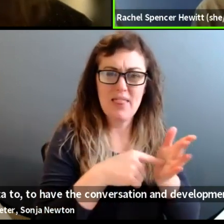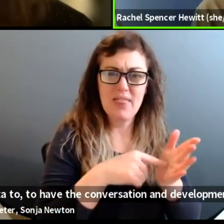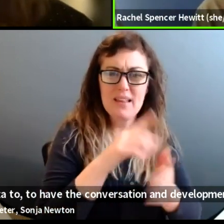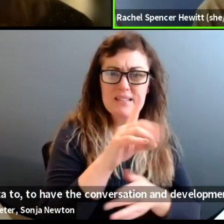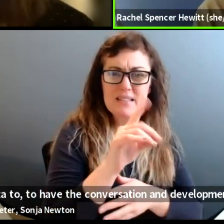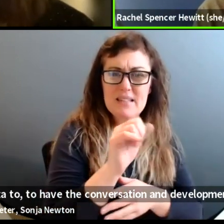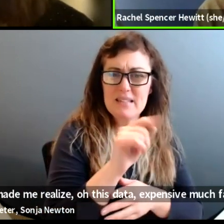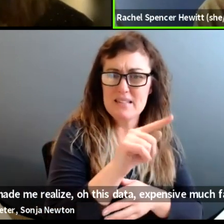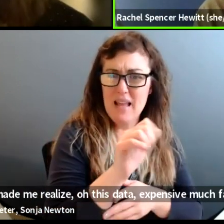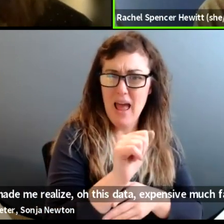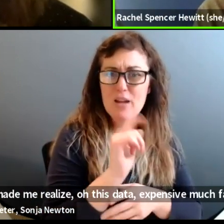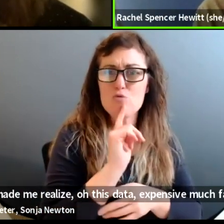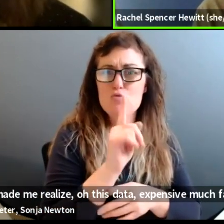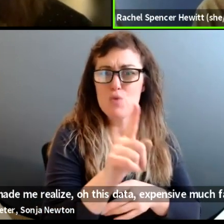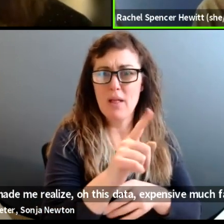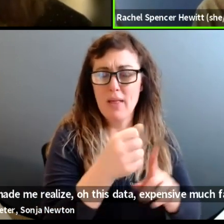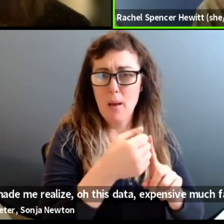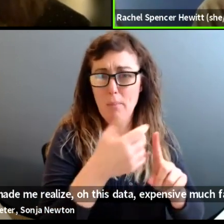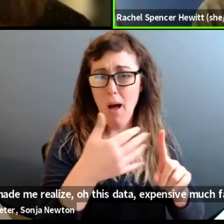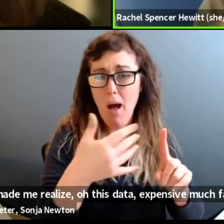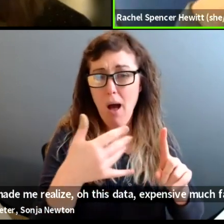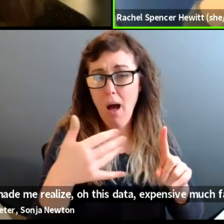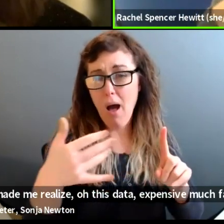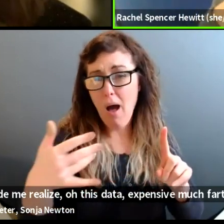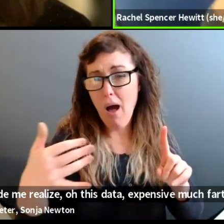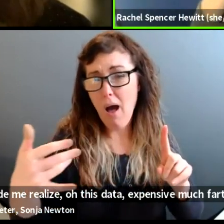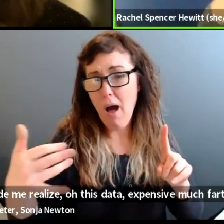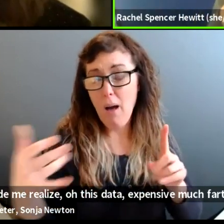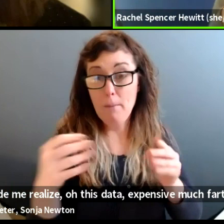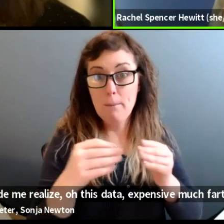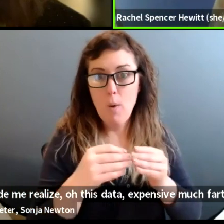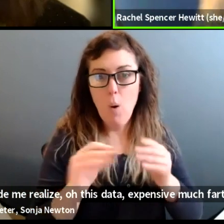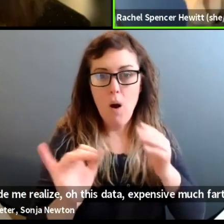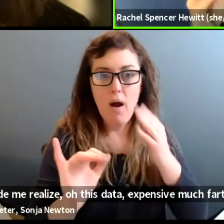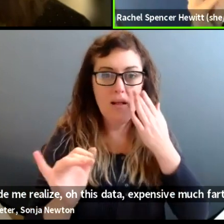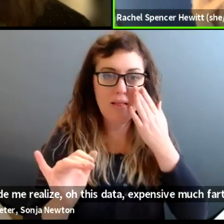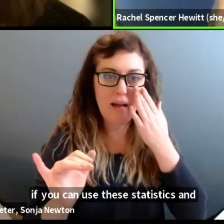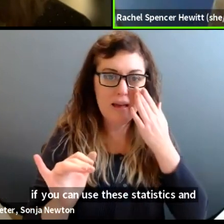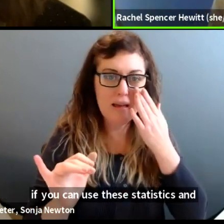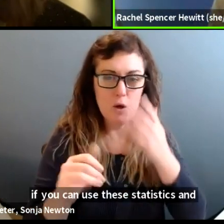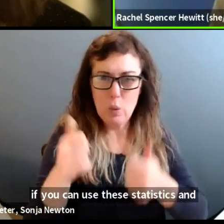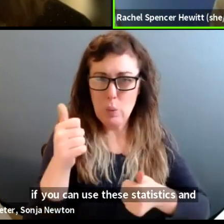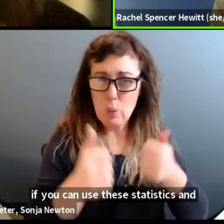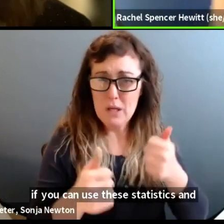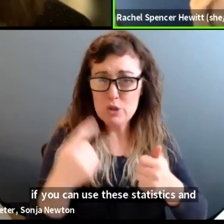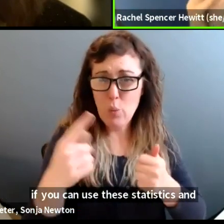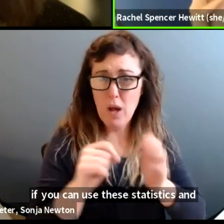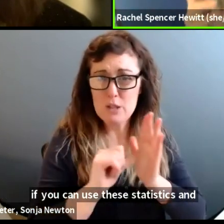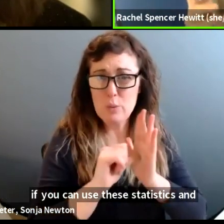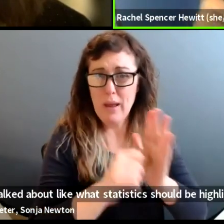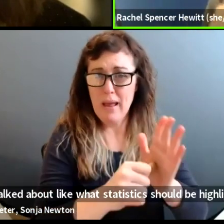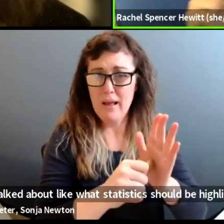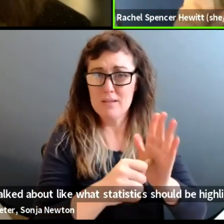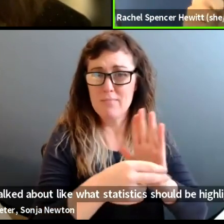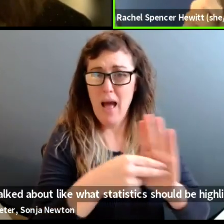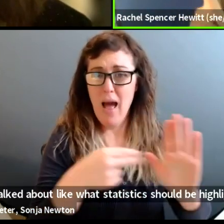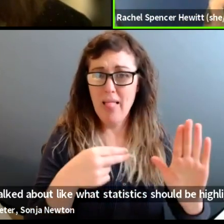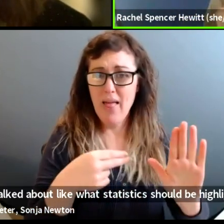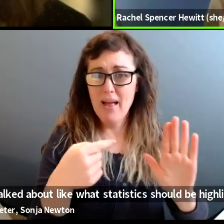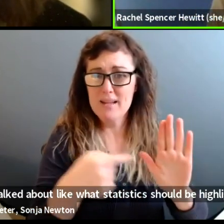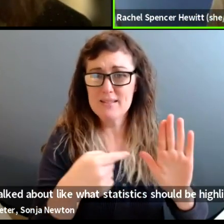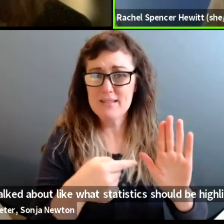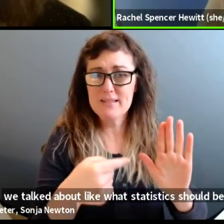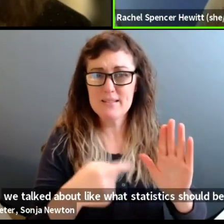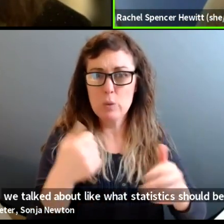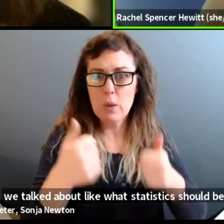much farther. If you can use these statistics and we talked about like what statistics should be highlighted, what statistics should she share with you that should be